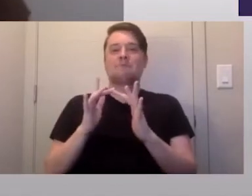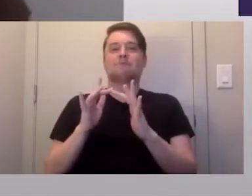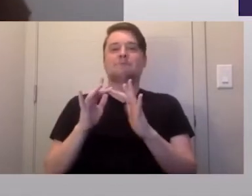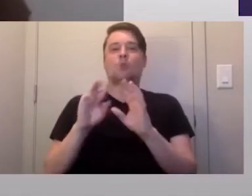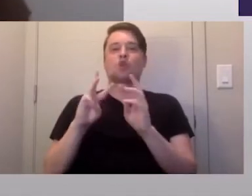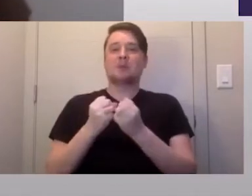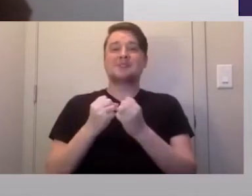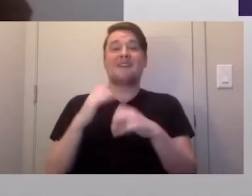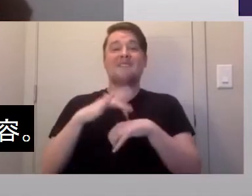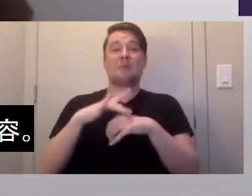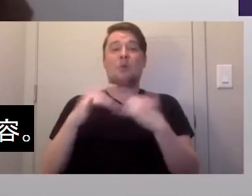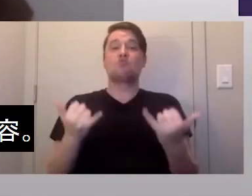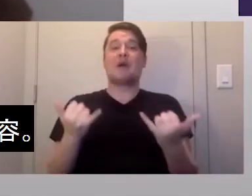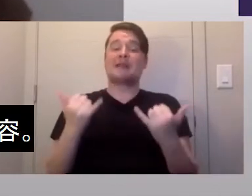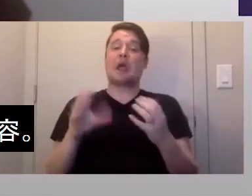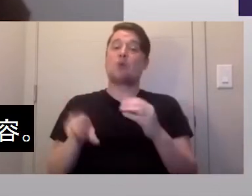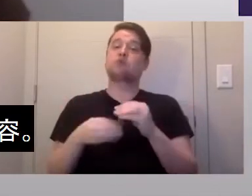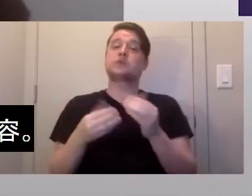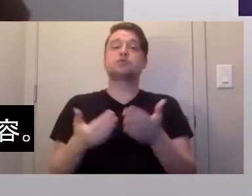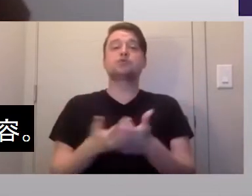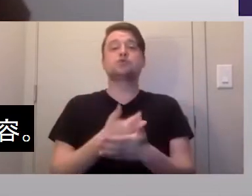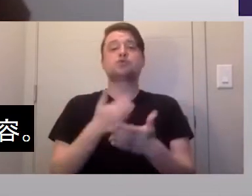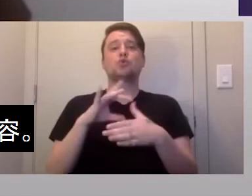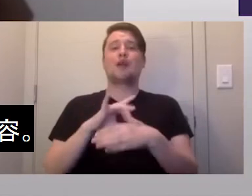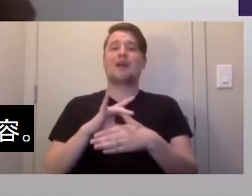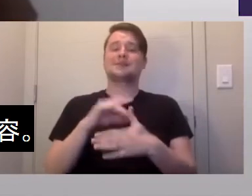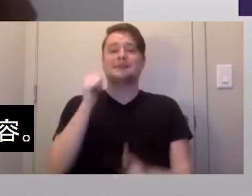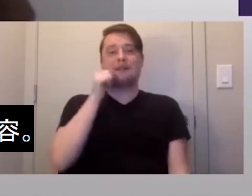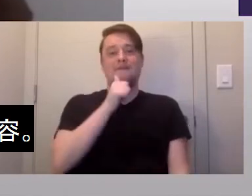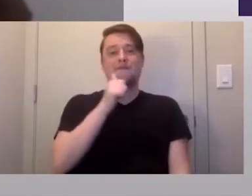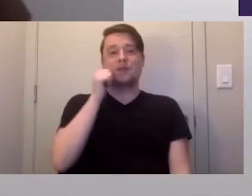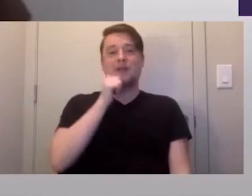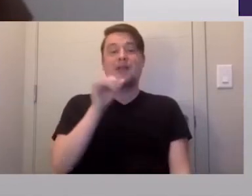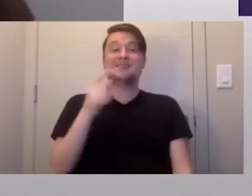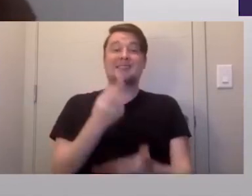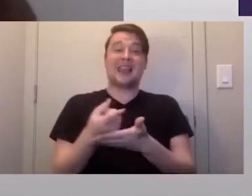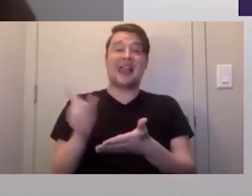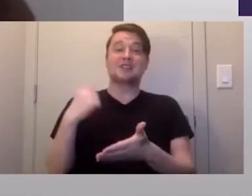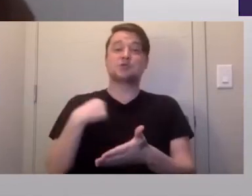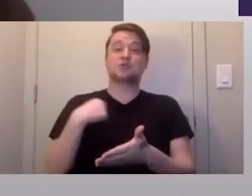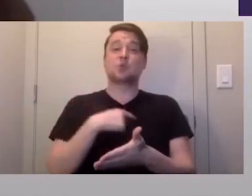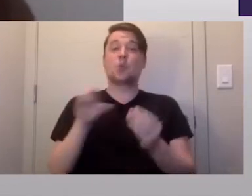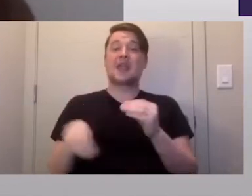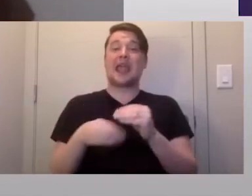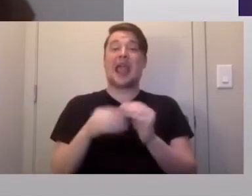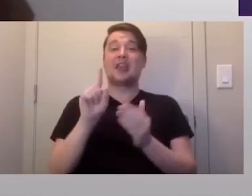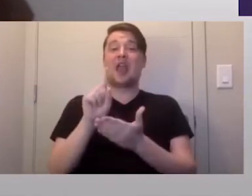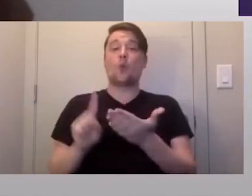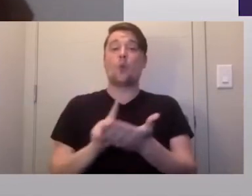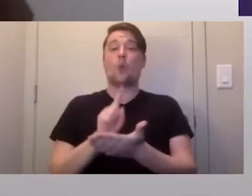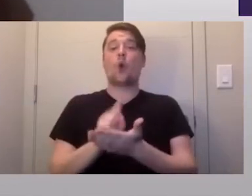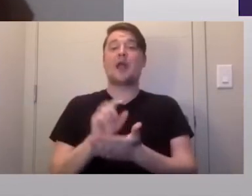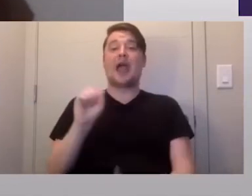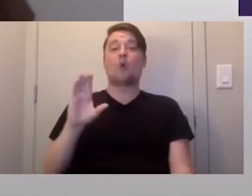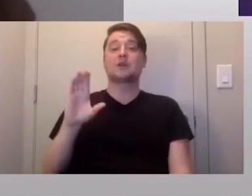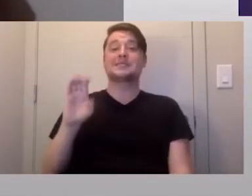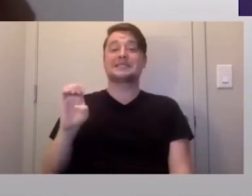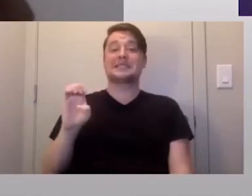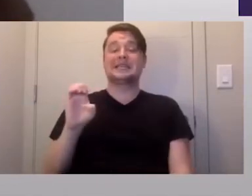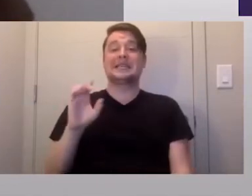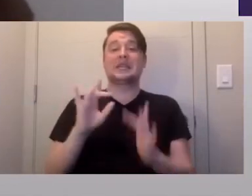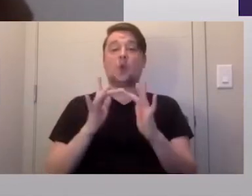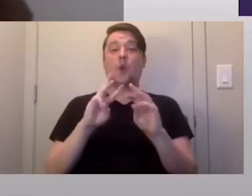now, and we are adding new content every day. Just last week, we added a one-hour CE webinar